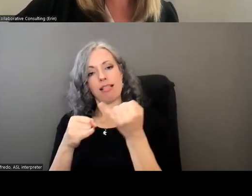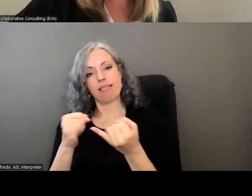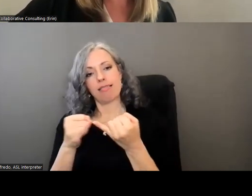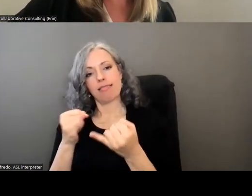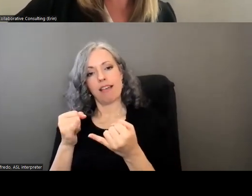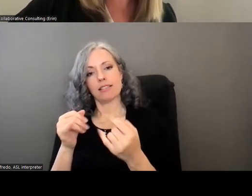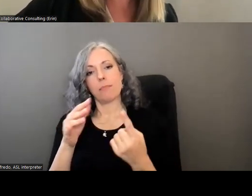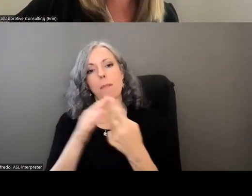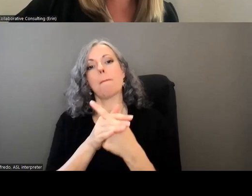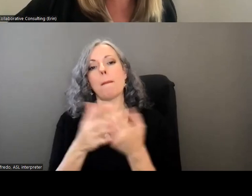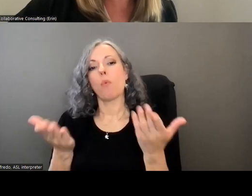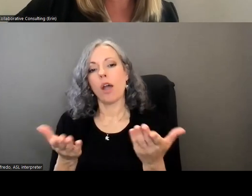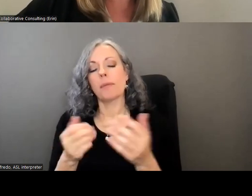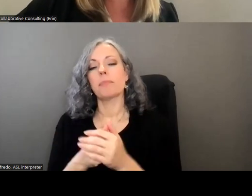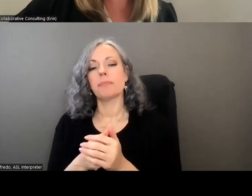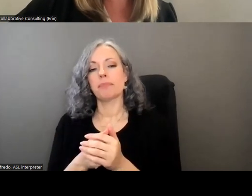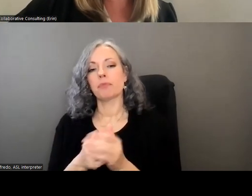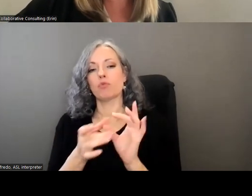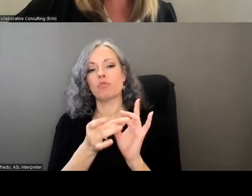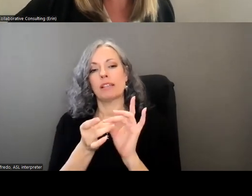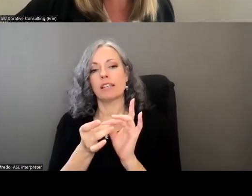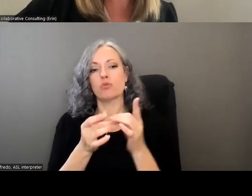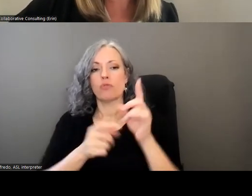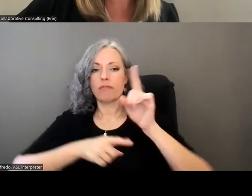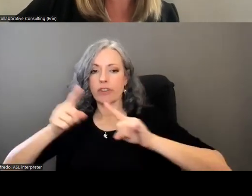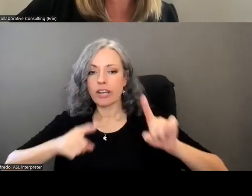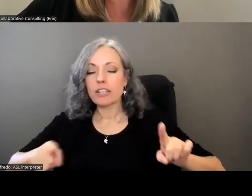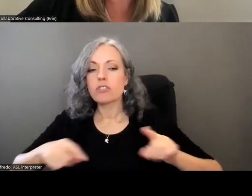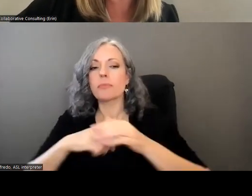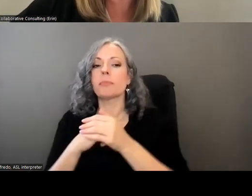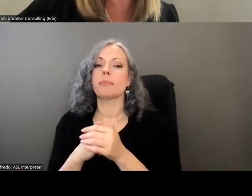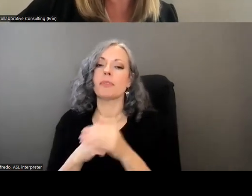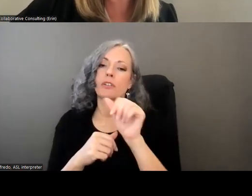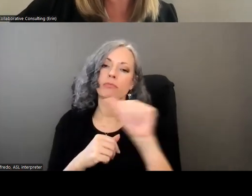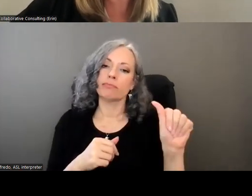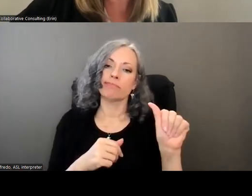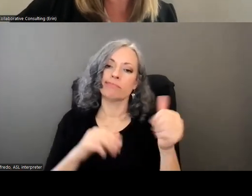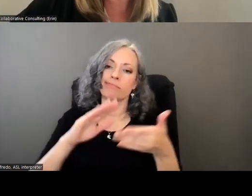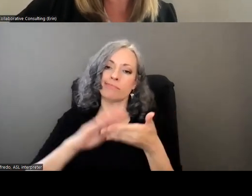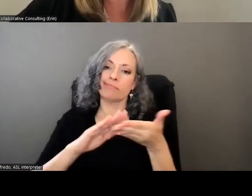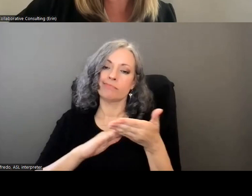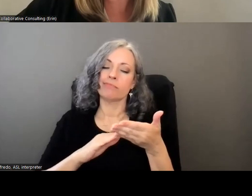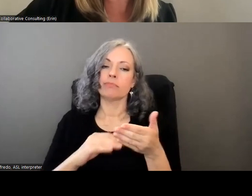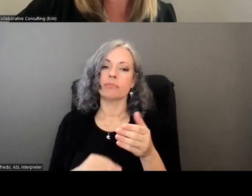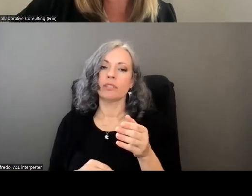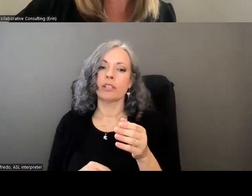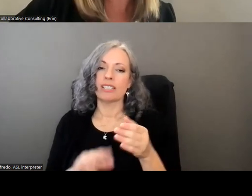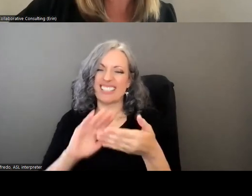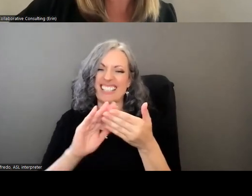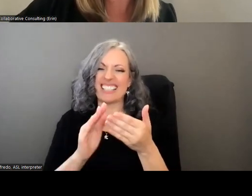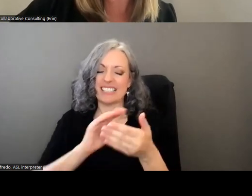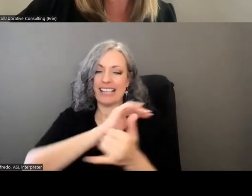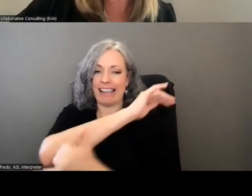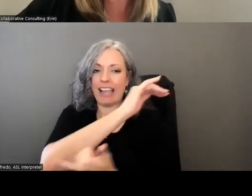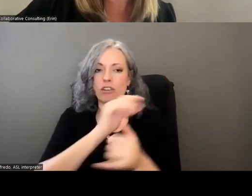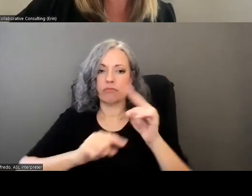emerged uh and also related uh to variation is that triple a's operating and multi-county psa's also experience unique